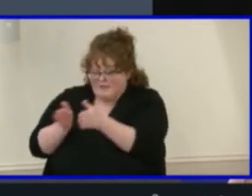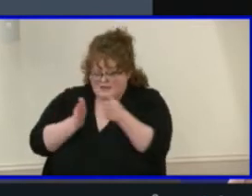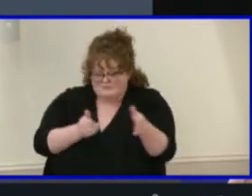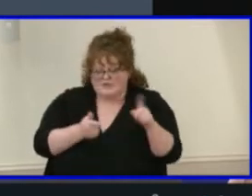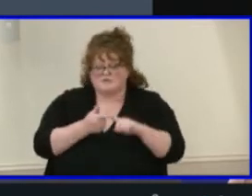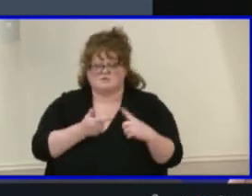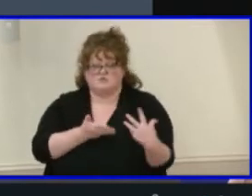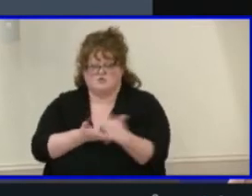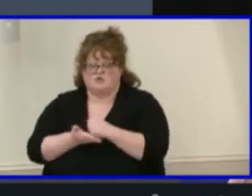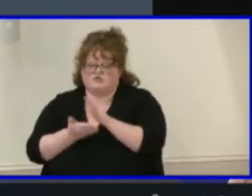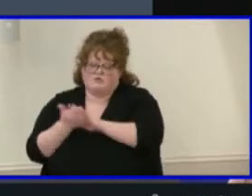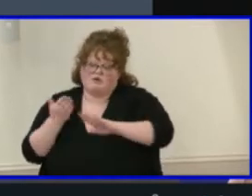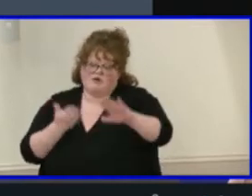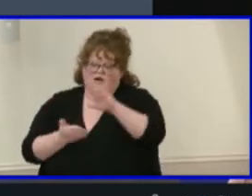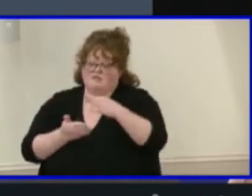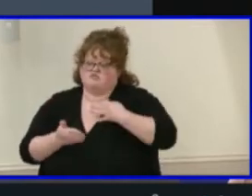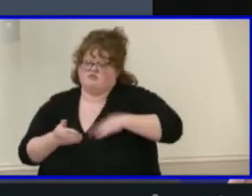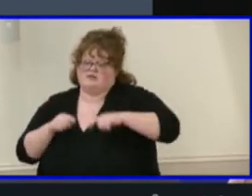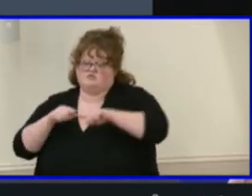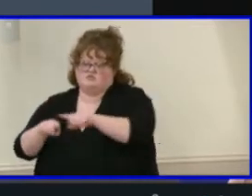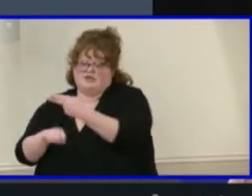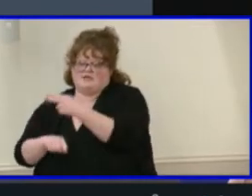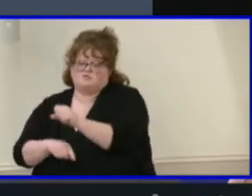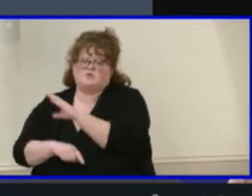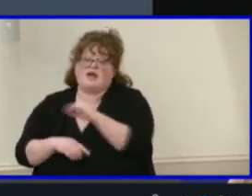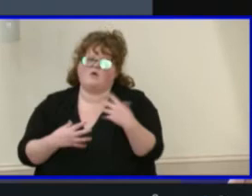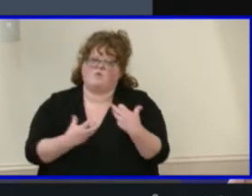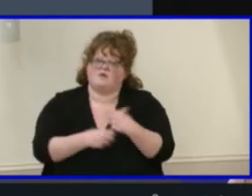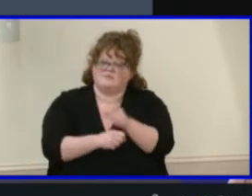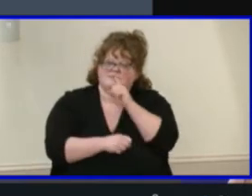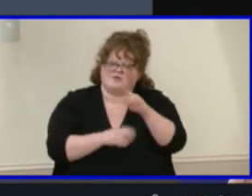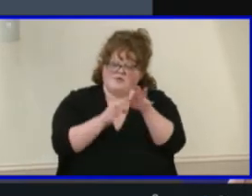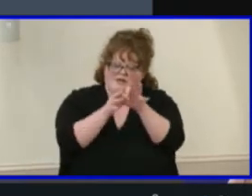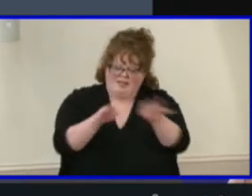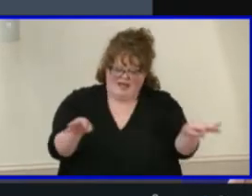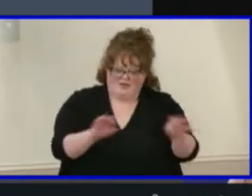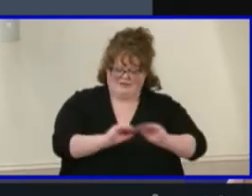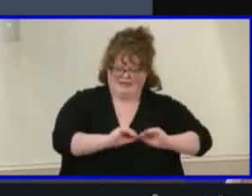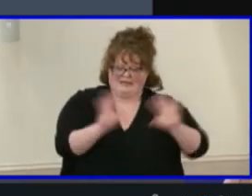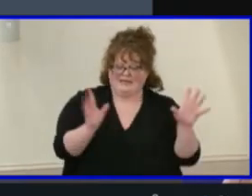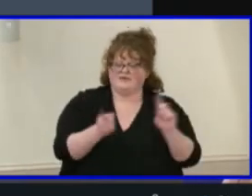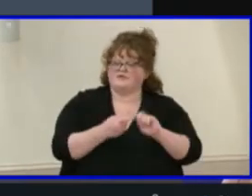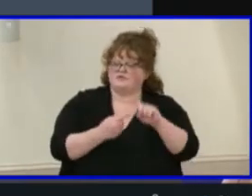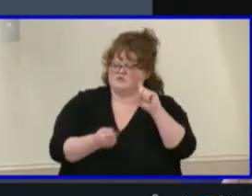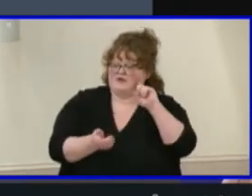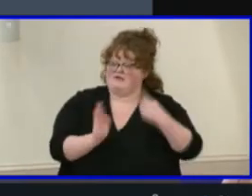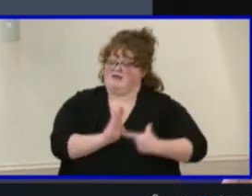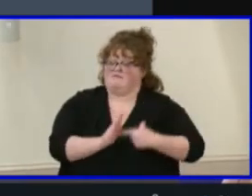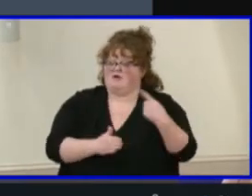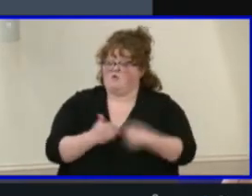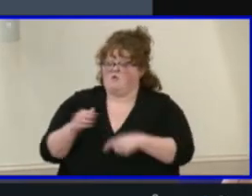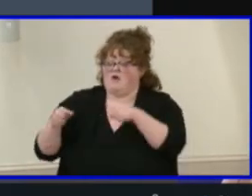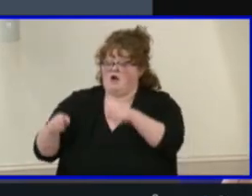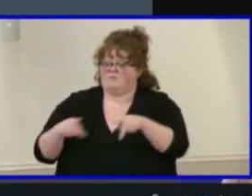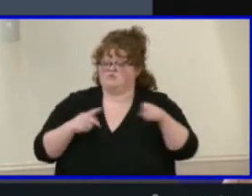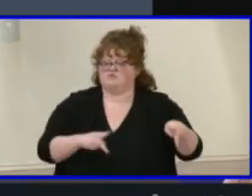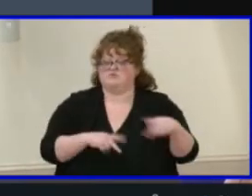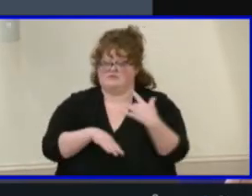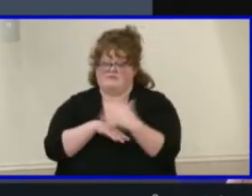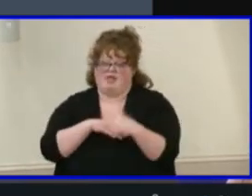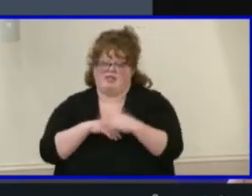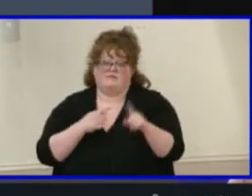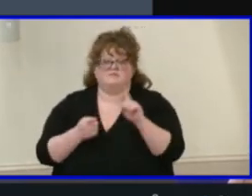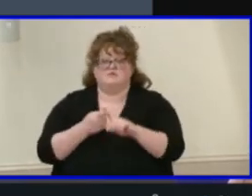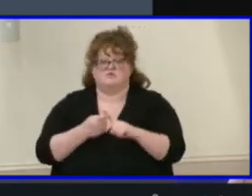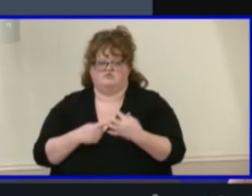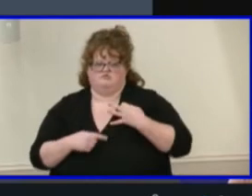place. Language was updated to clearly identify and define all opportunities for students to experience college-level studies while